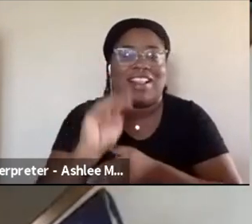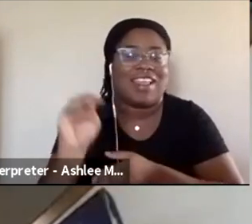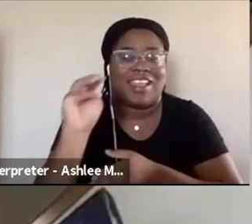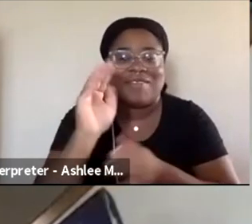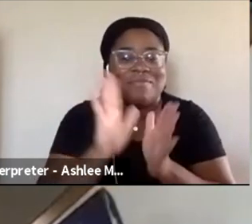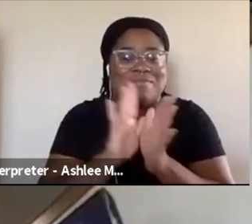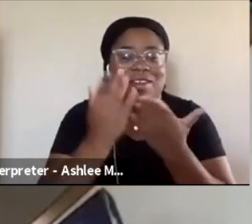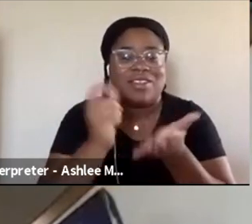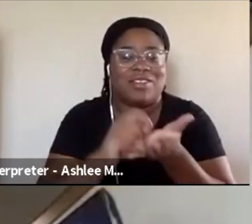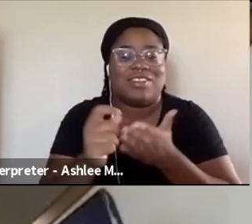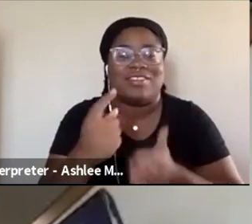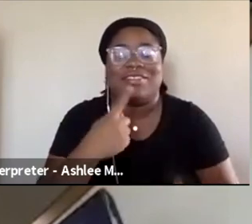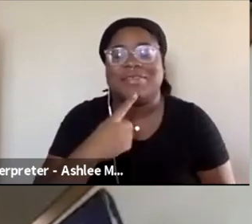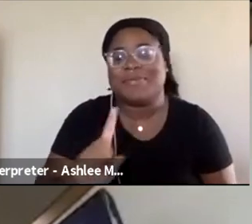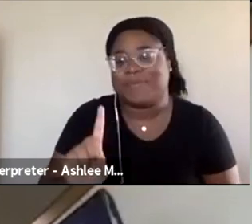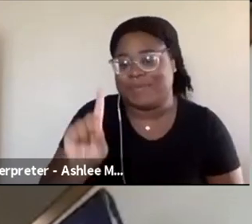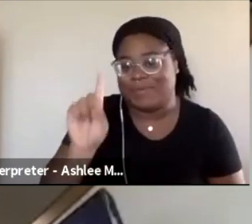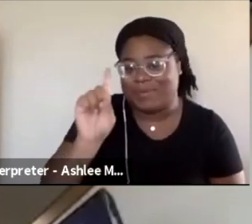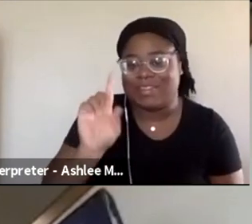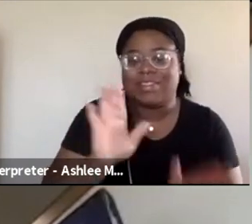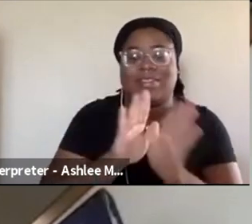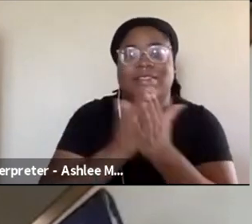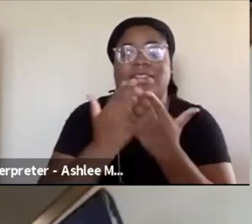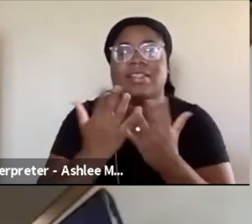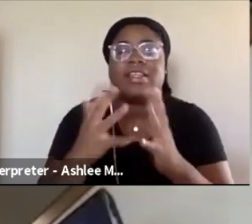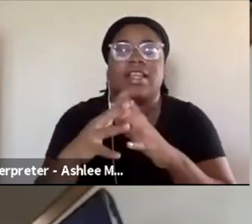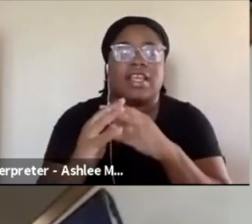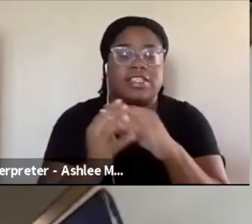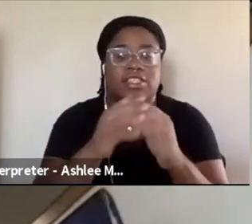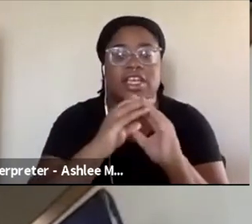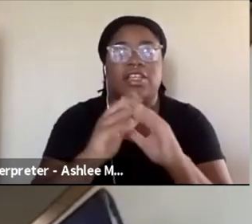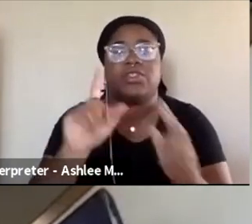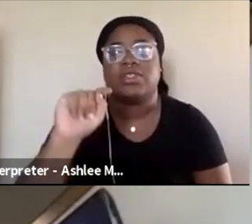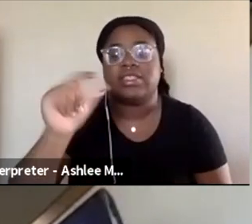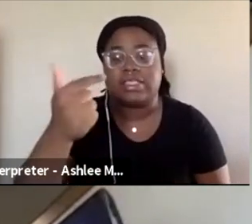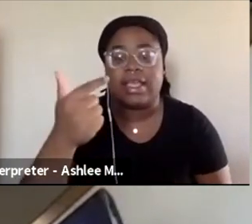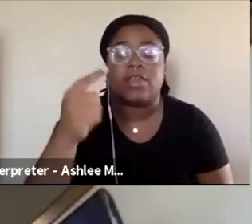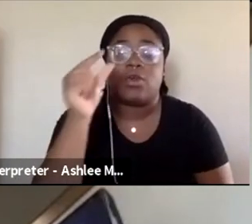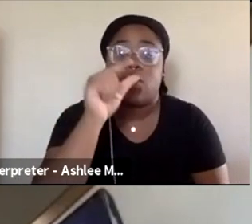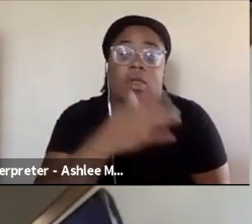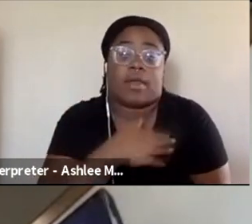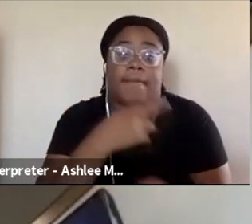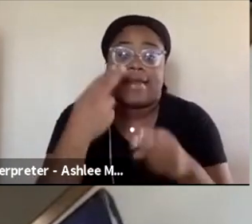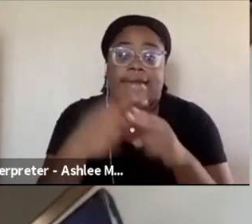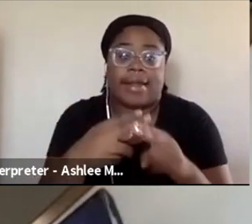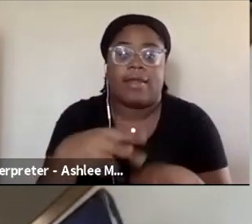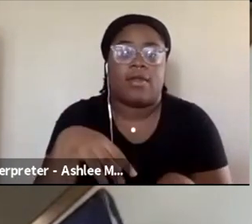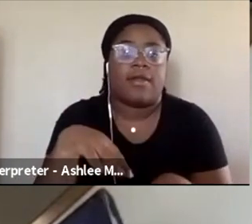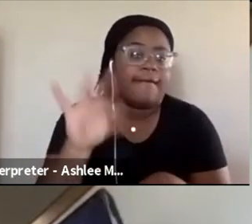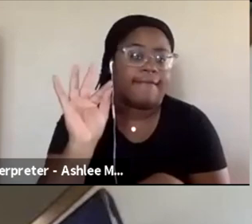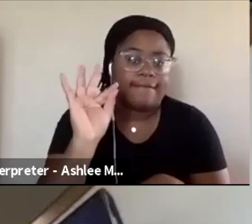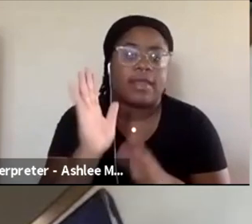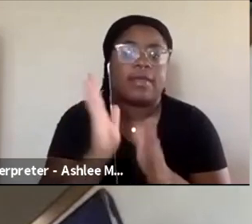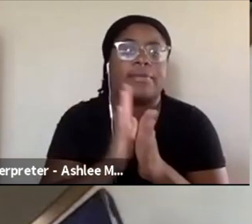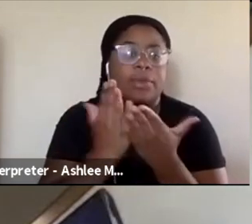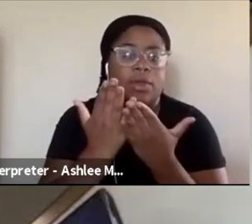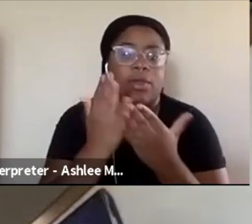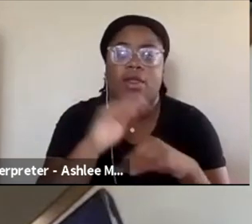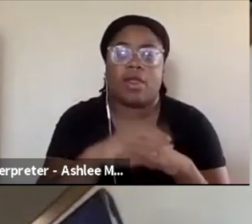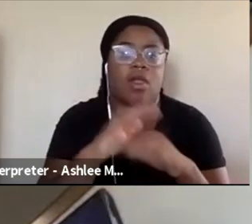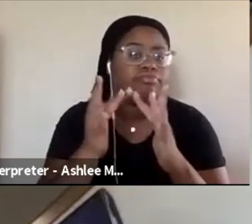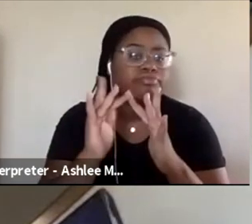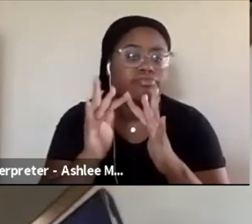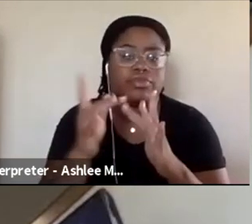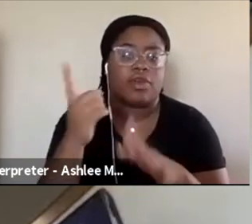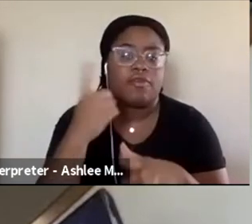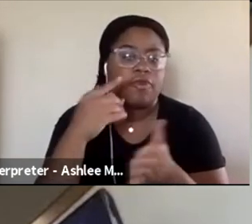I'll just talk about one, you know, for time. Intersectional tech, you can Google it. You can Google my name and you can find probably intersectional tech like on any place where